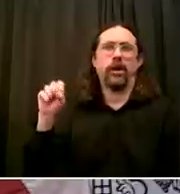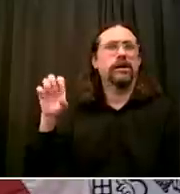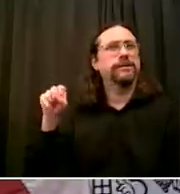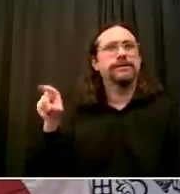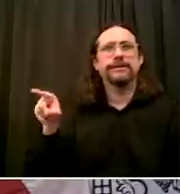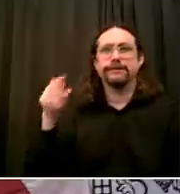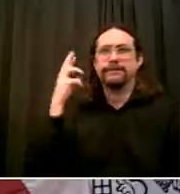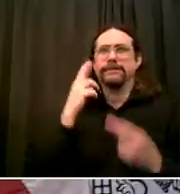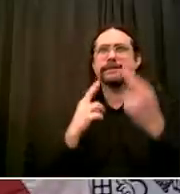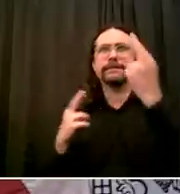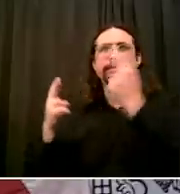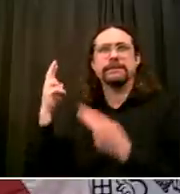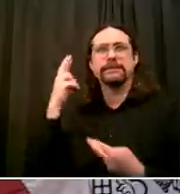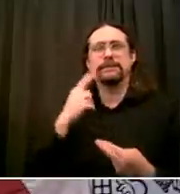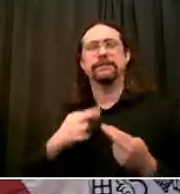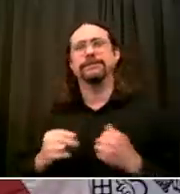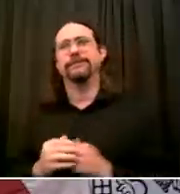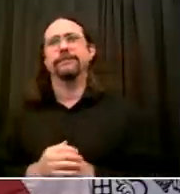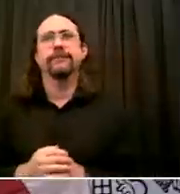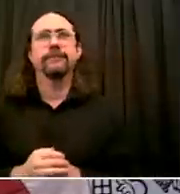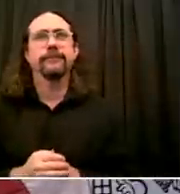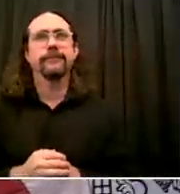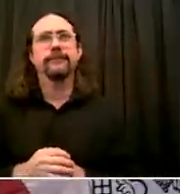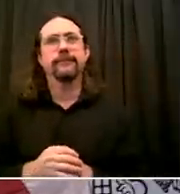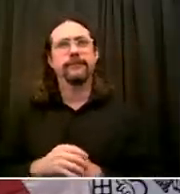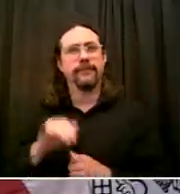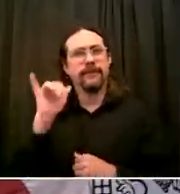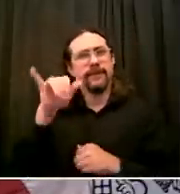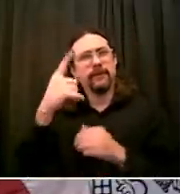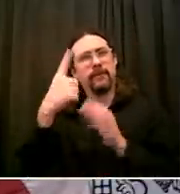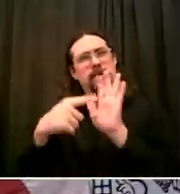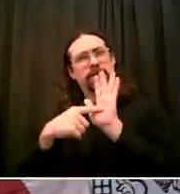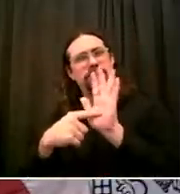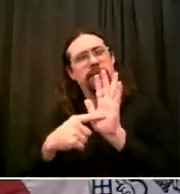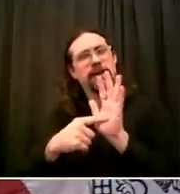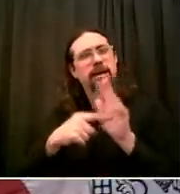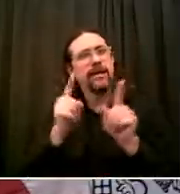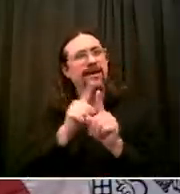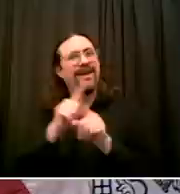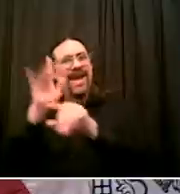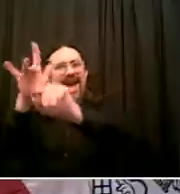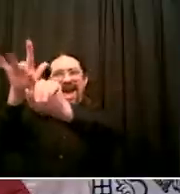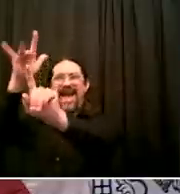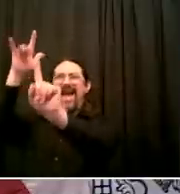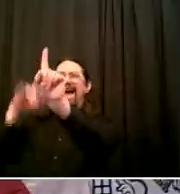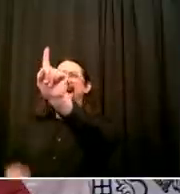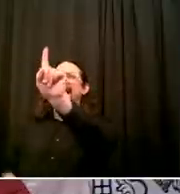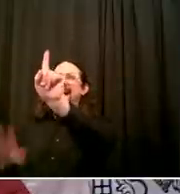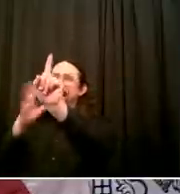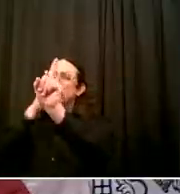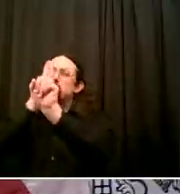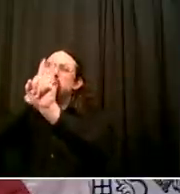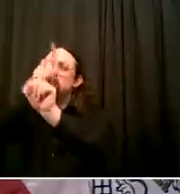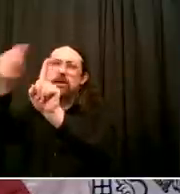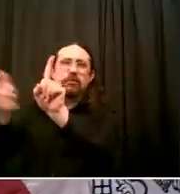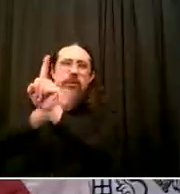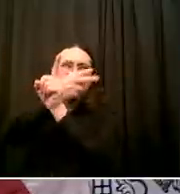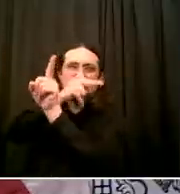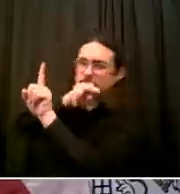Recognizing the structures that must be changed And putting ourselves to the work No matter how many months and years it takes